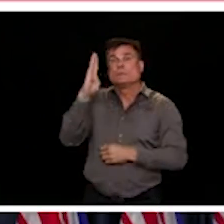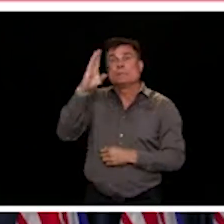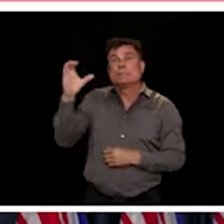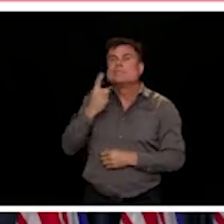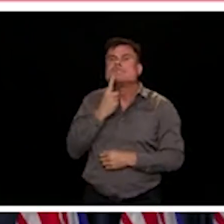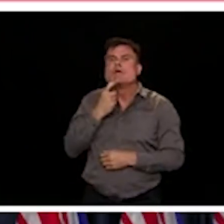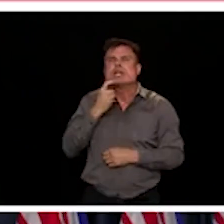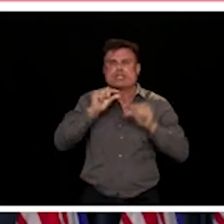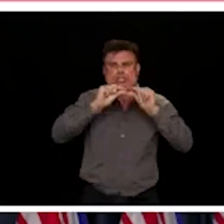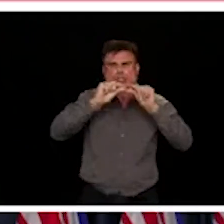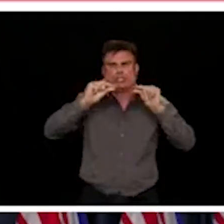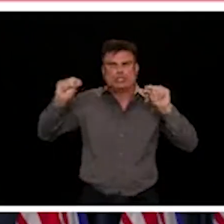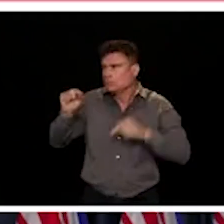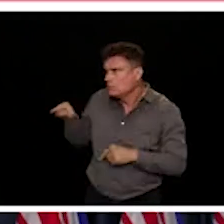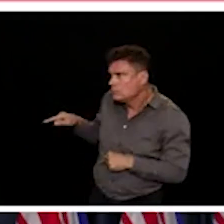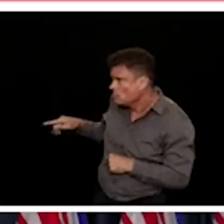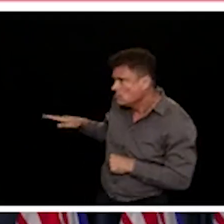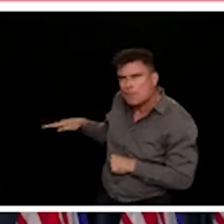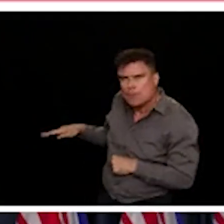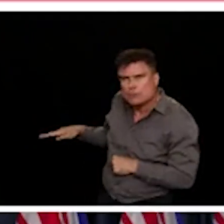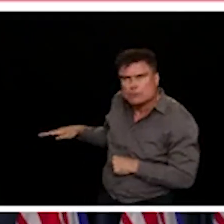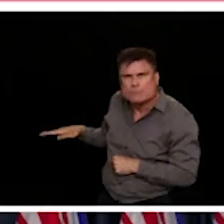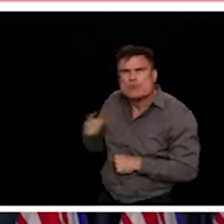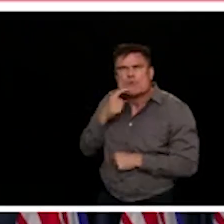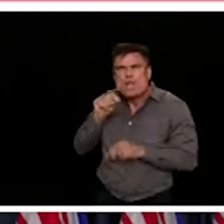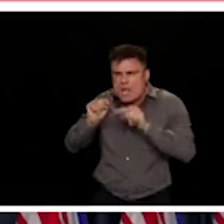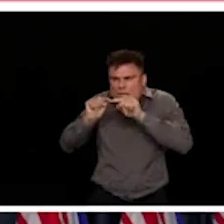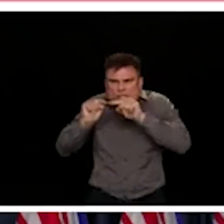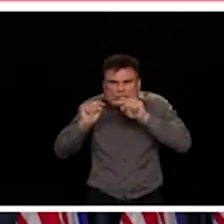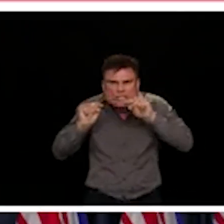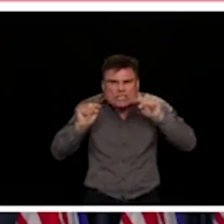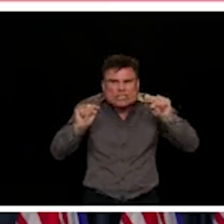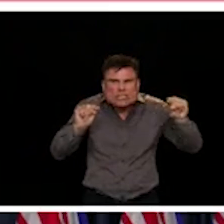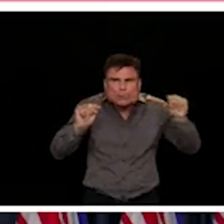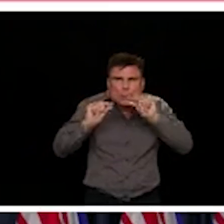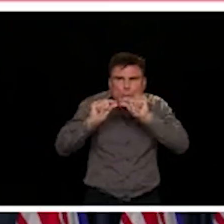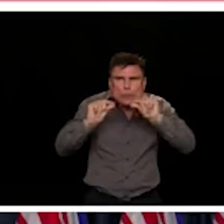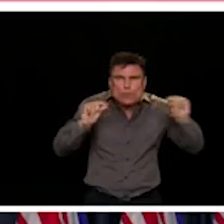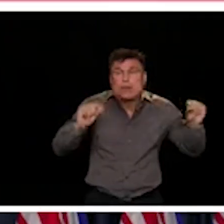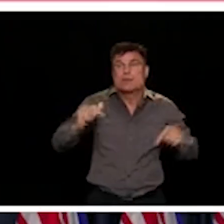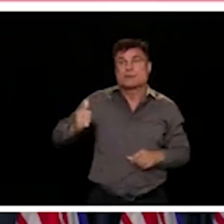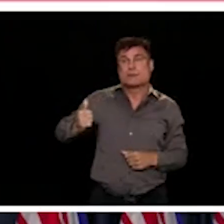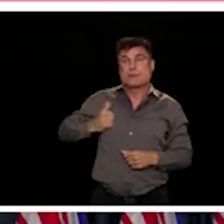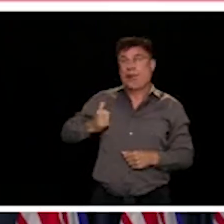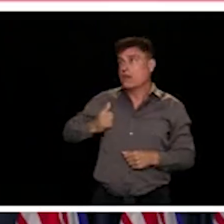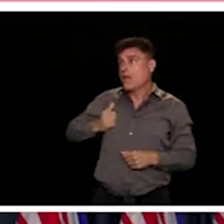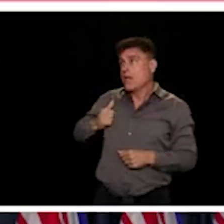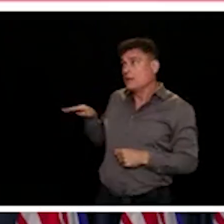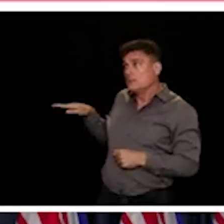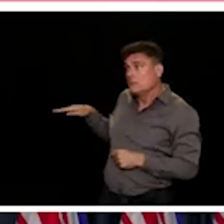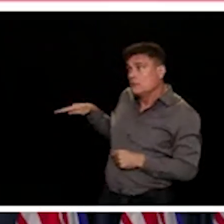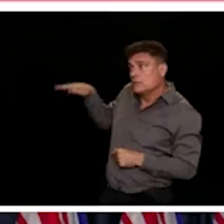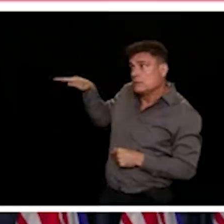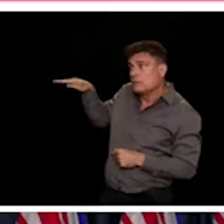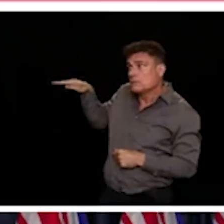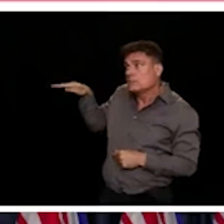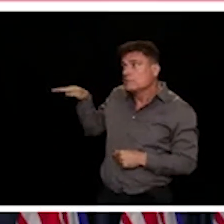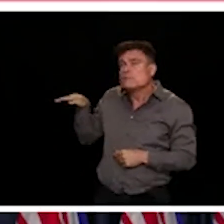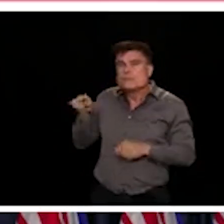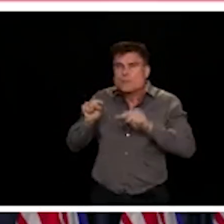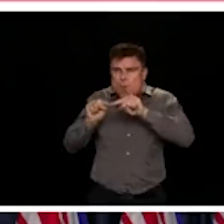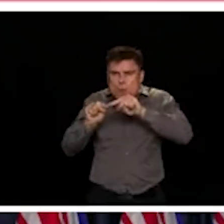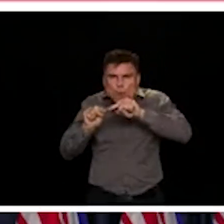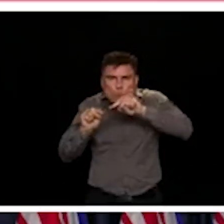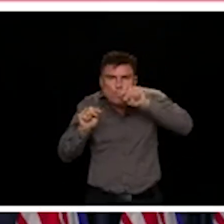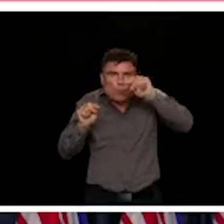with other jurisdictions. So compared to the rest of Canada, but also to a number of other countries. What's